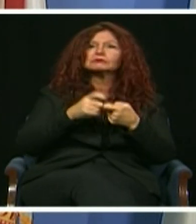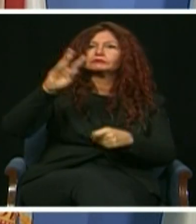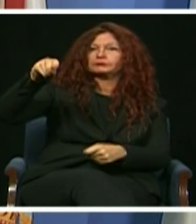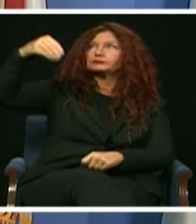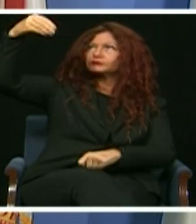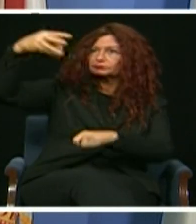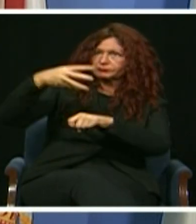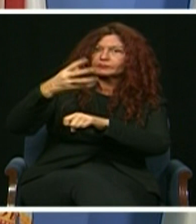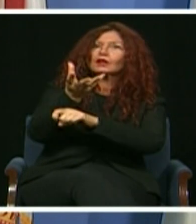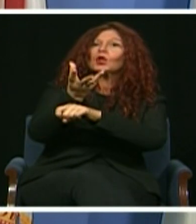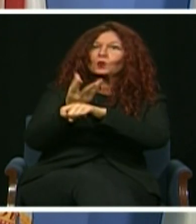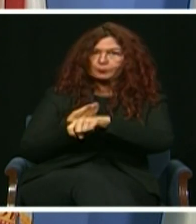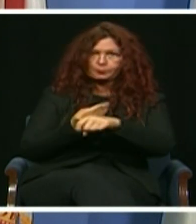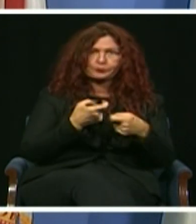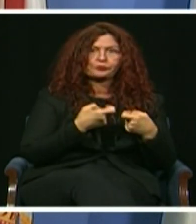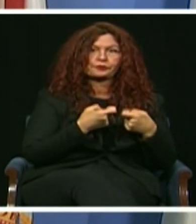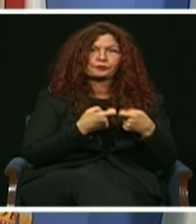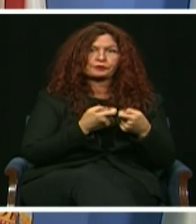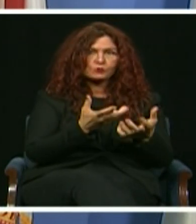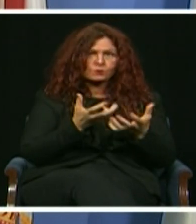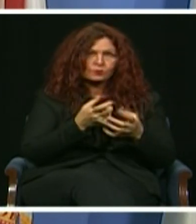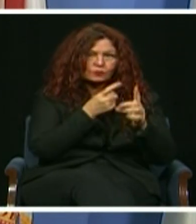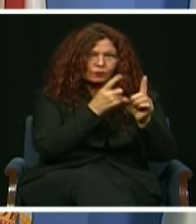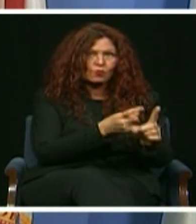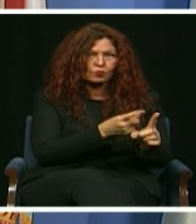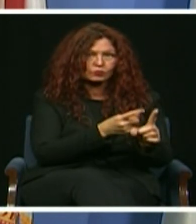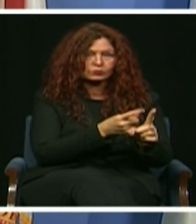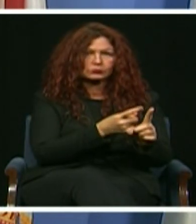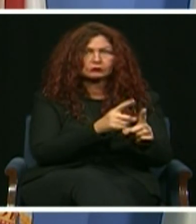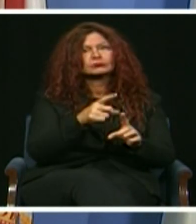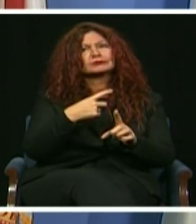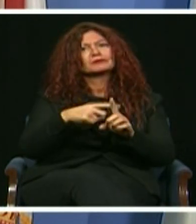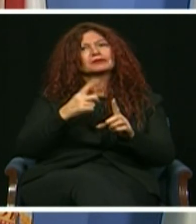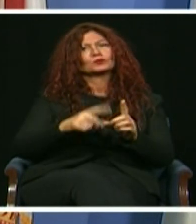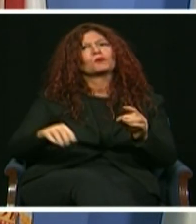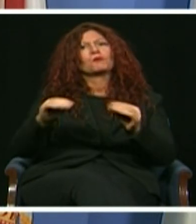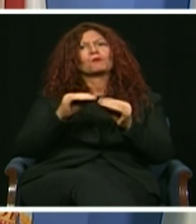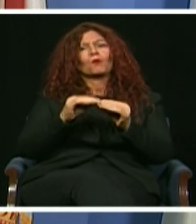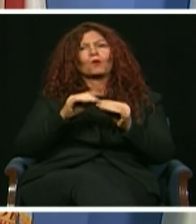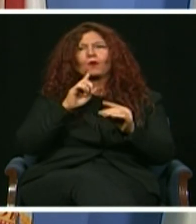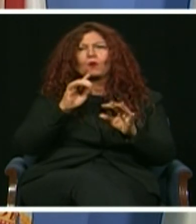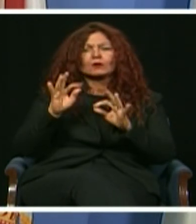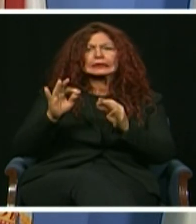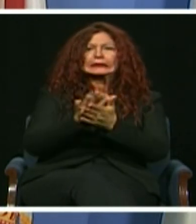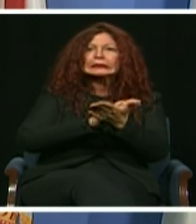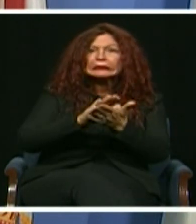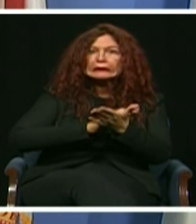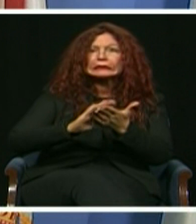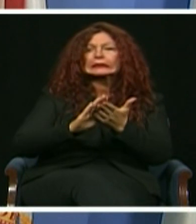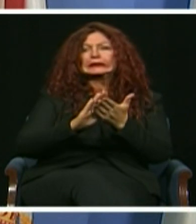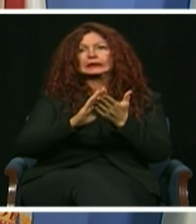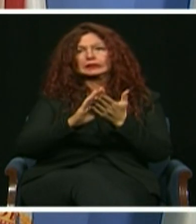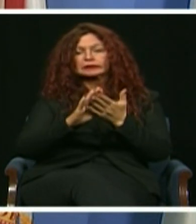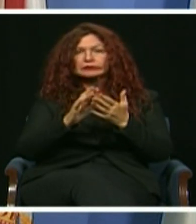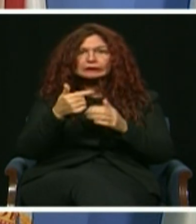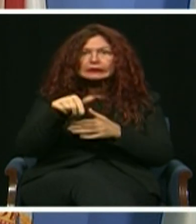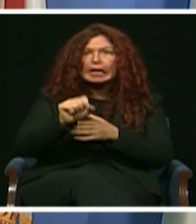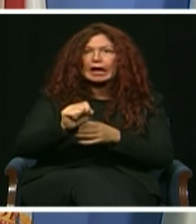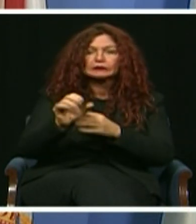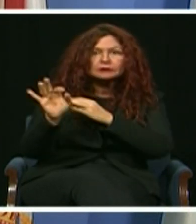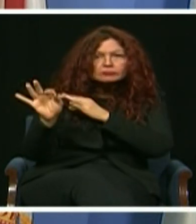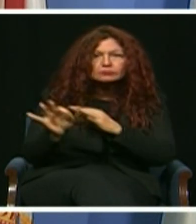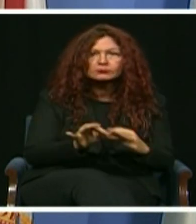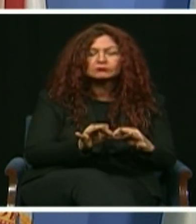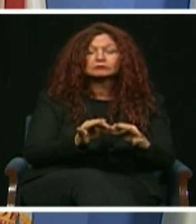use throughout the county, continue to invest in making buildings more energy efficient and sustainable, expand public access to